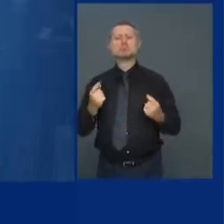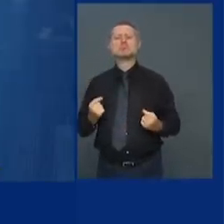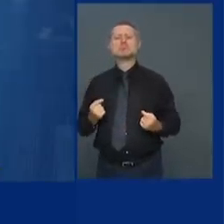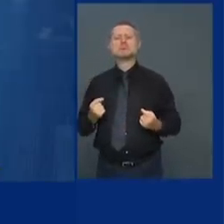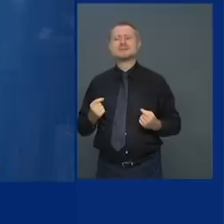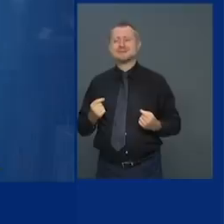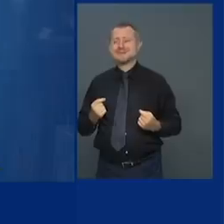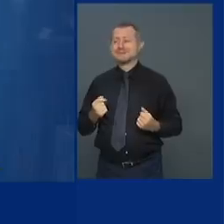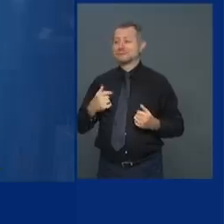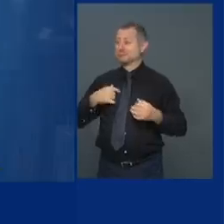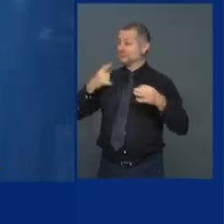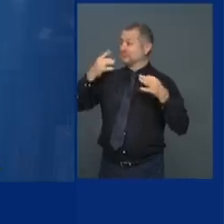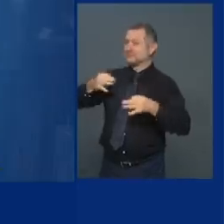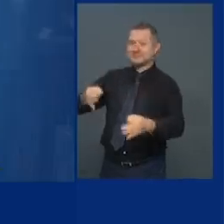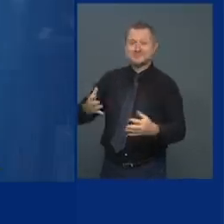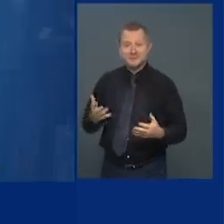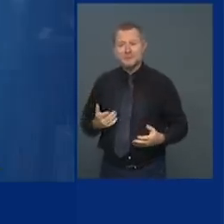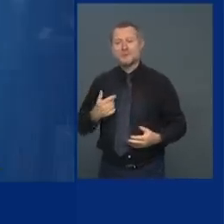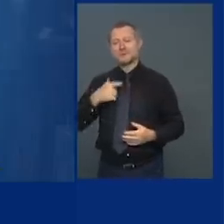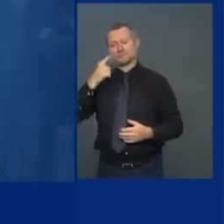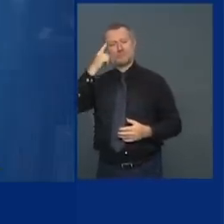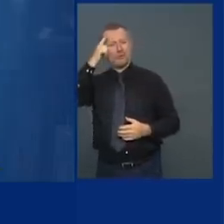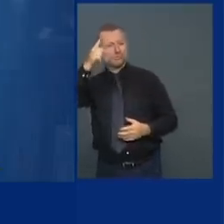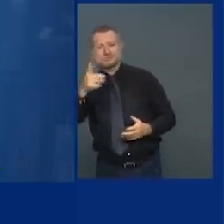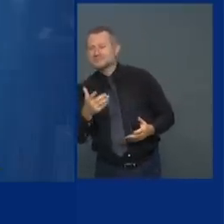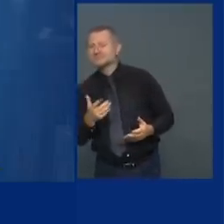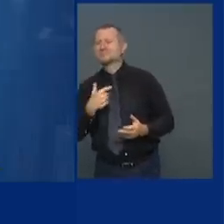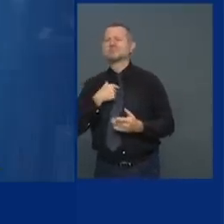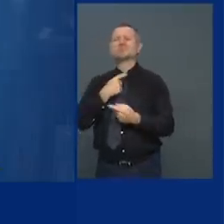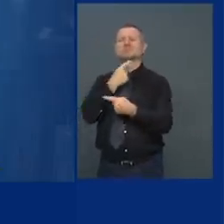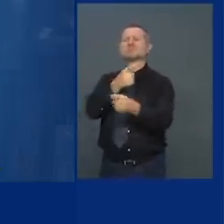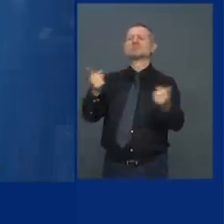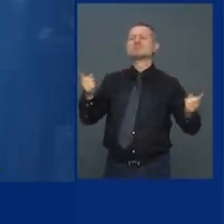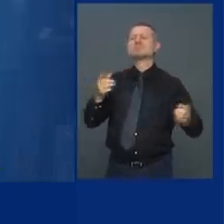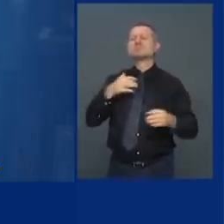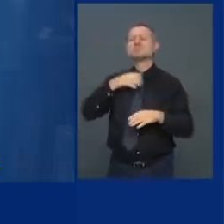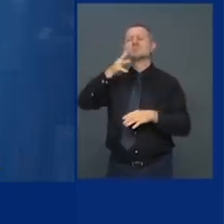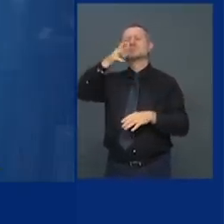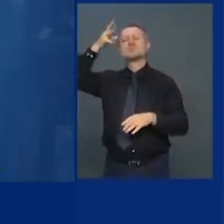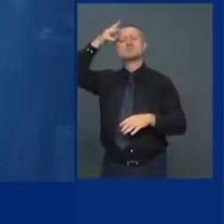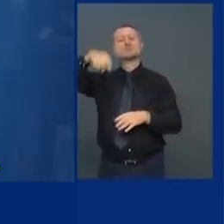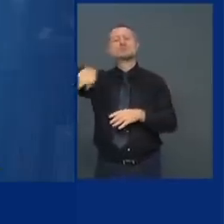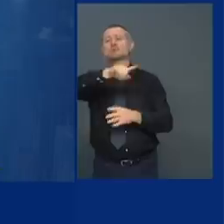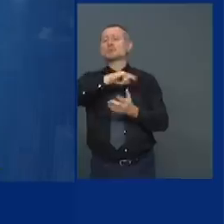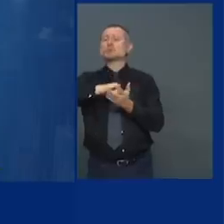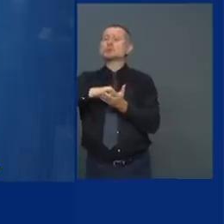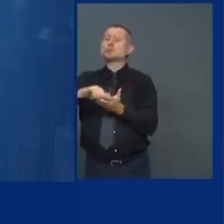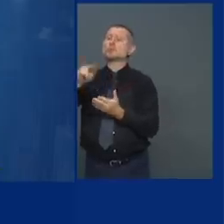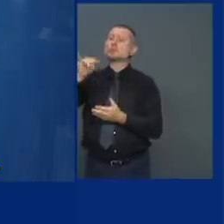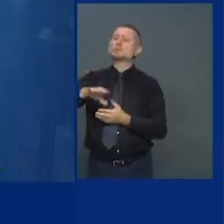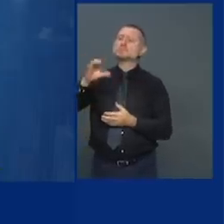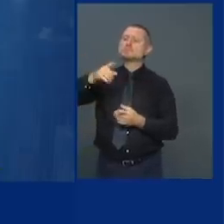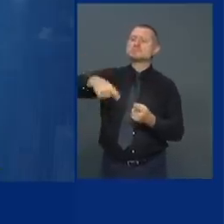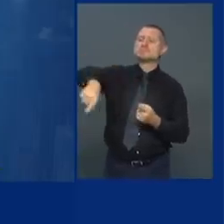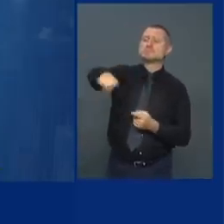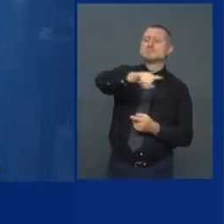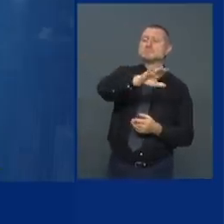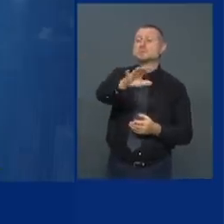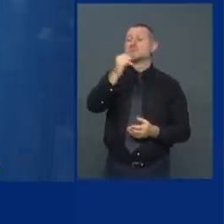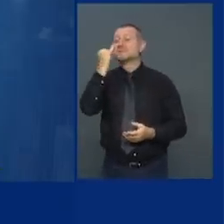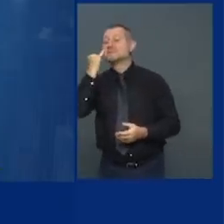and I say to every parent in the city of New York if those schools are not safe